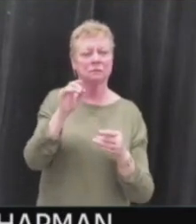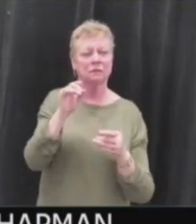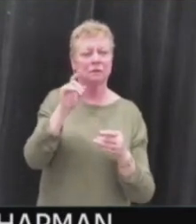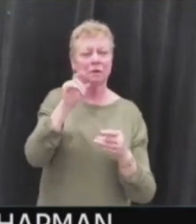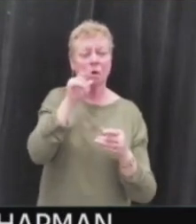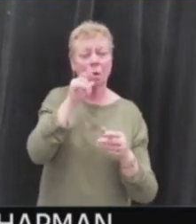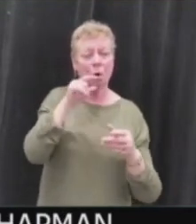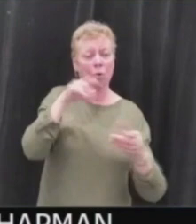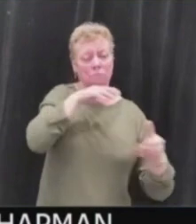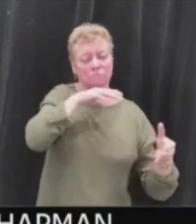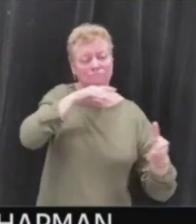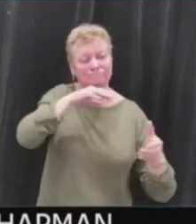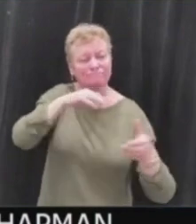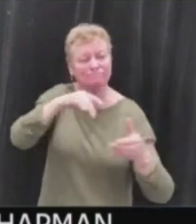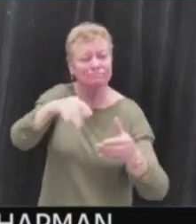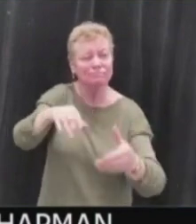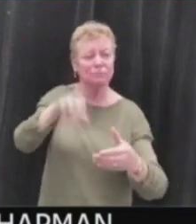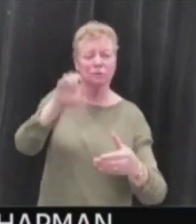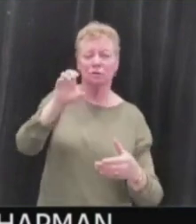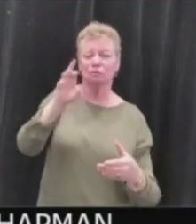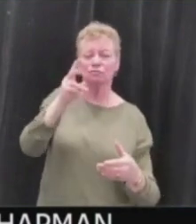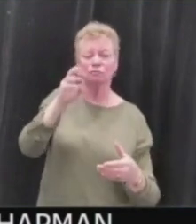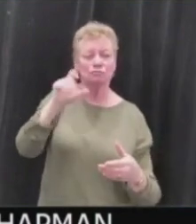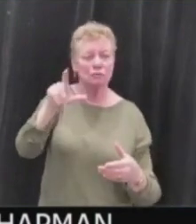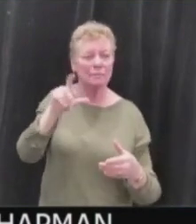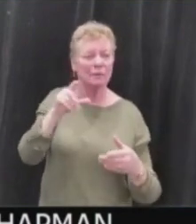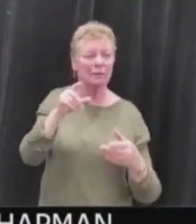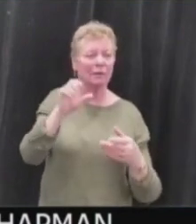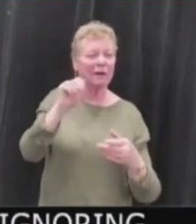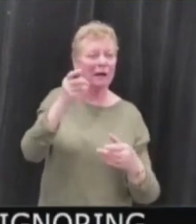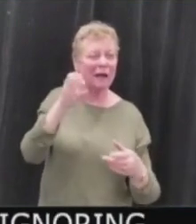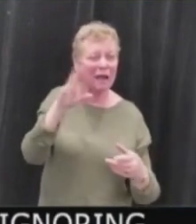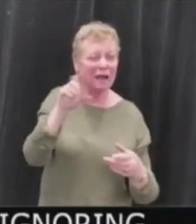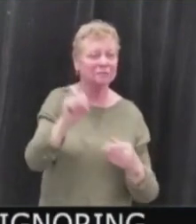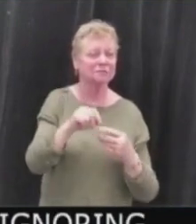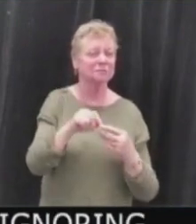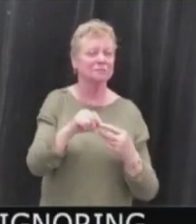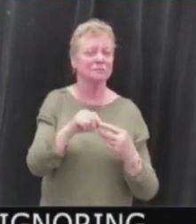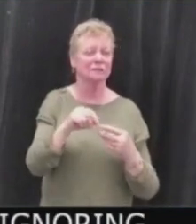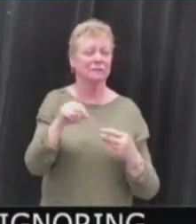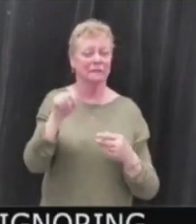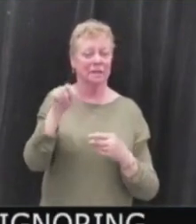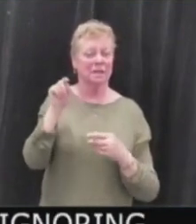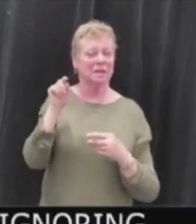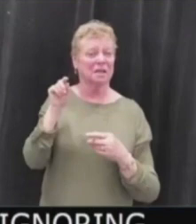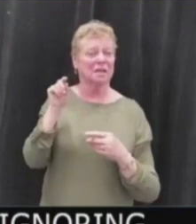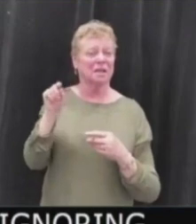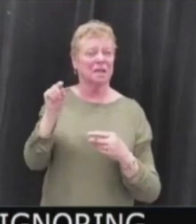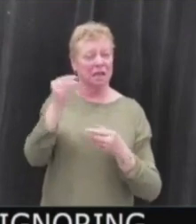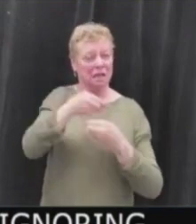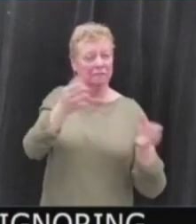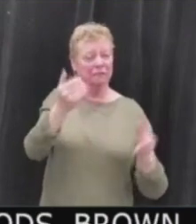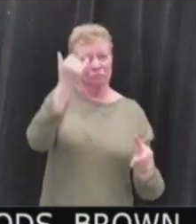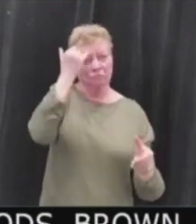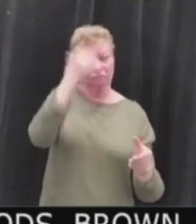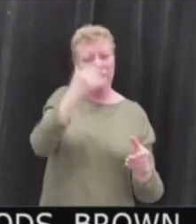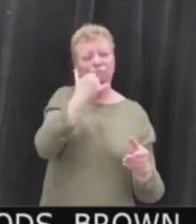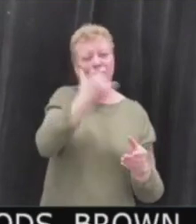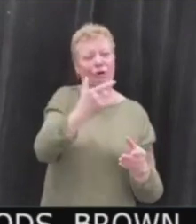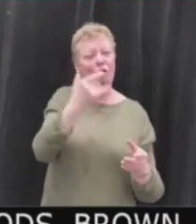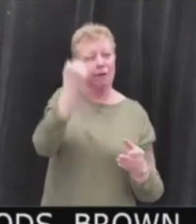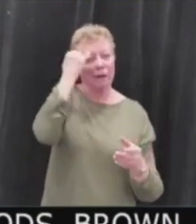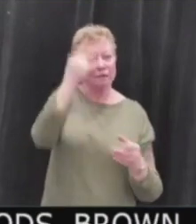criminologists, medical doctors and economists that employ more powerful research methods, Brown leaves a misleading implication that gun bans and arbitrary